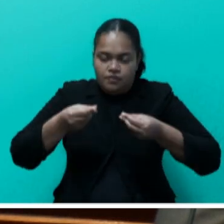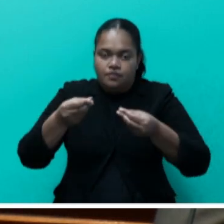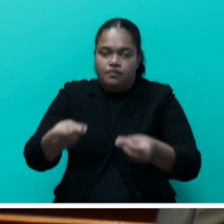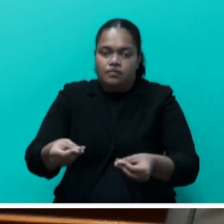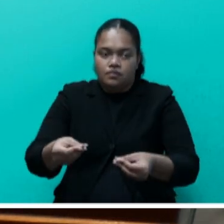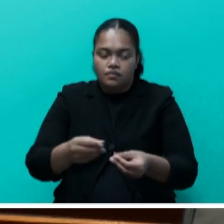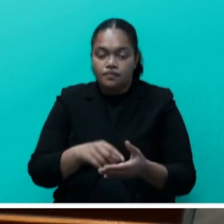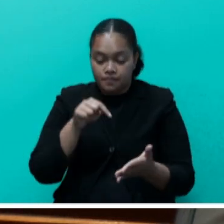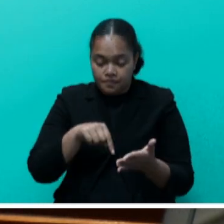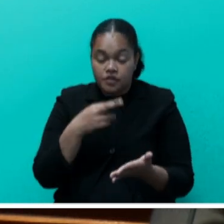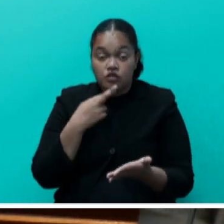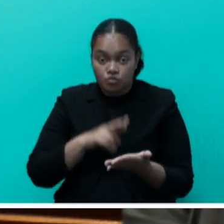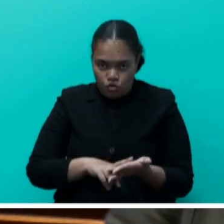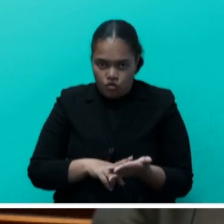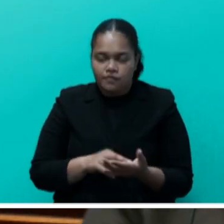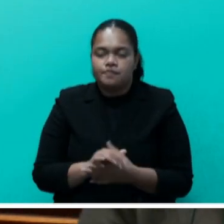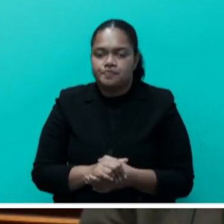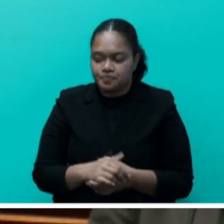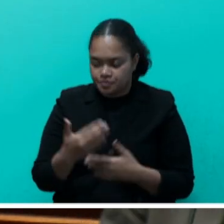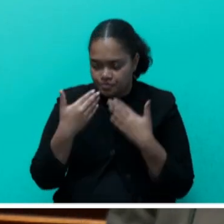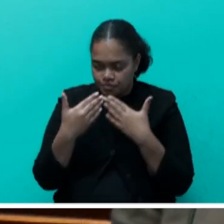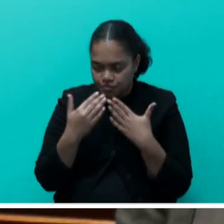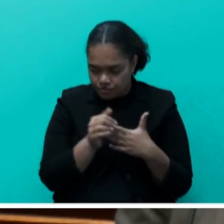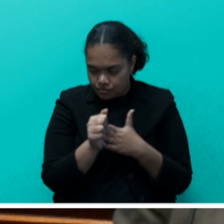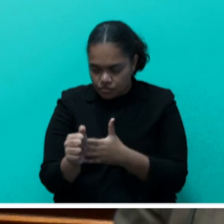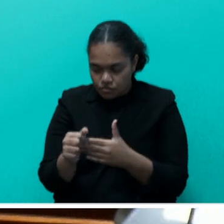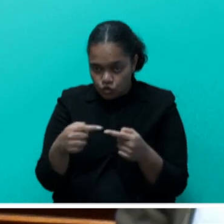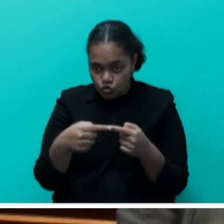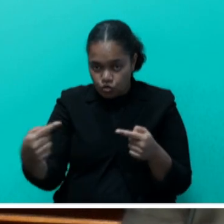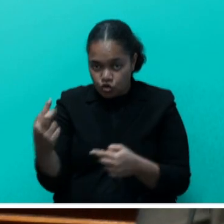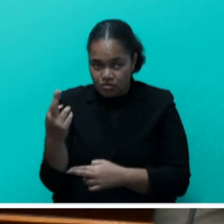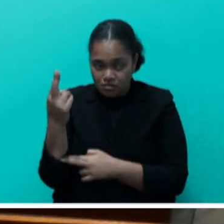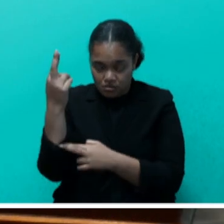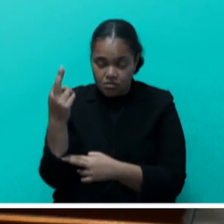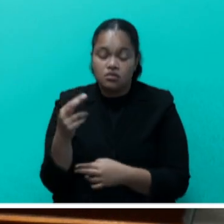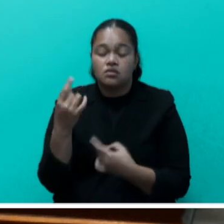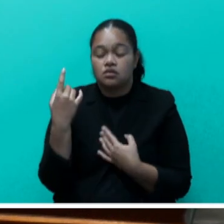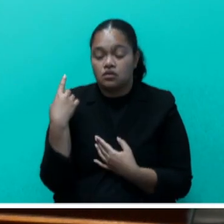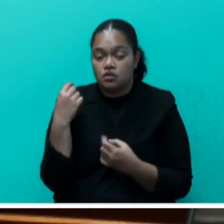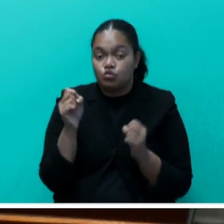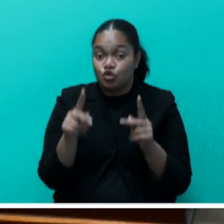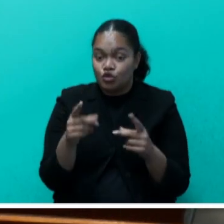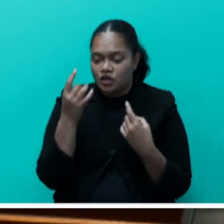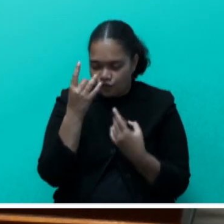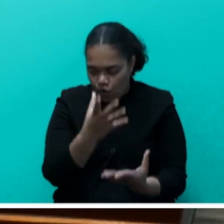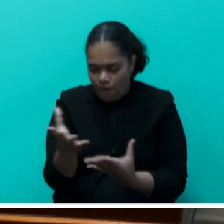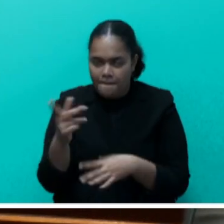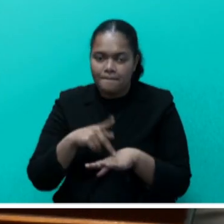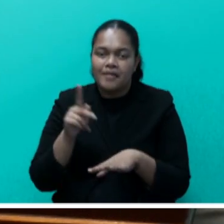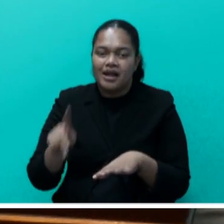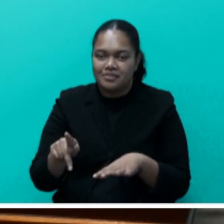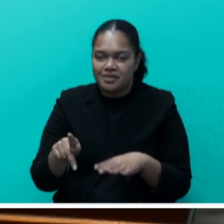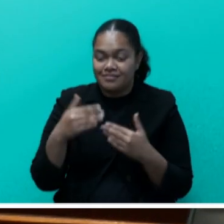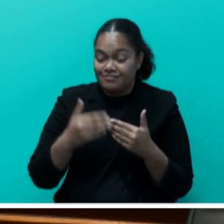I thank the Leader of Opposition for raising this point and the opportunity to inform this August House of the outcomes of